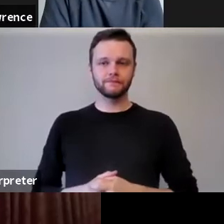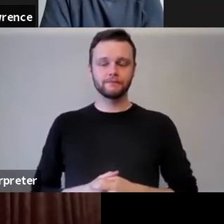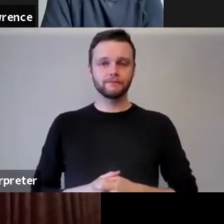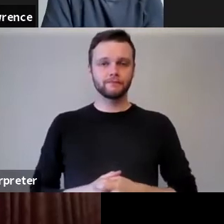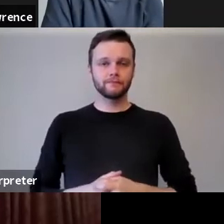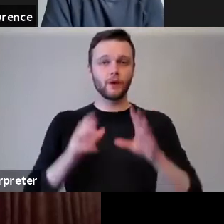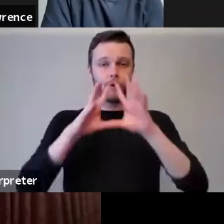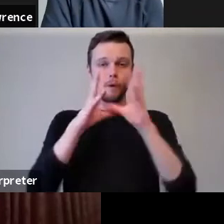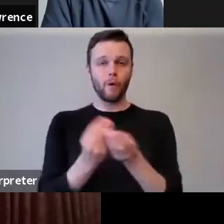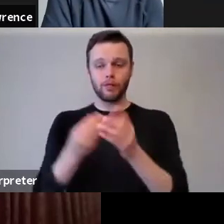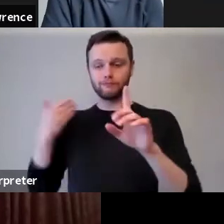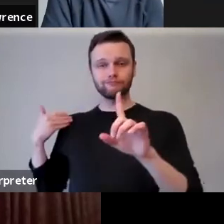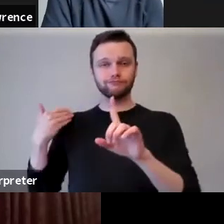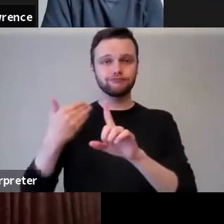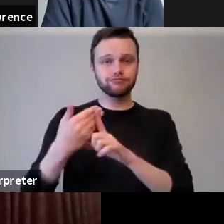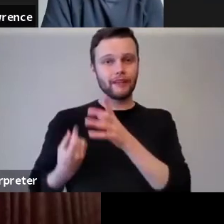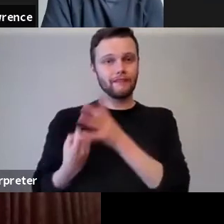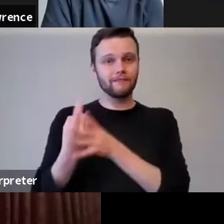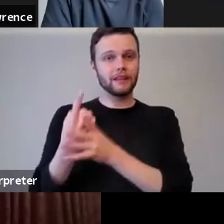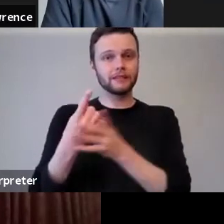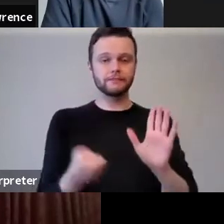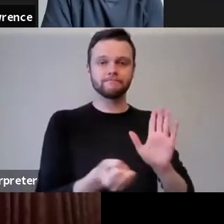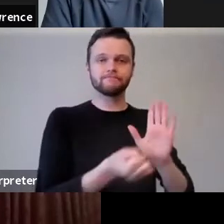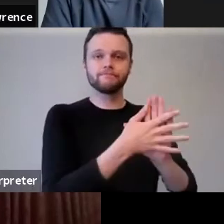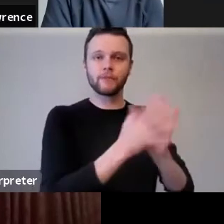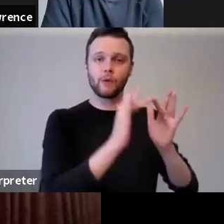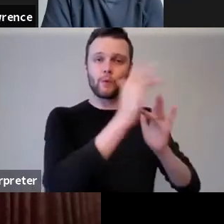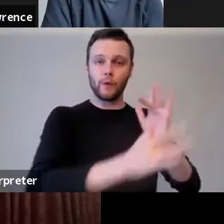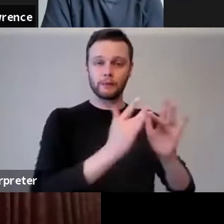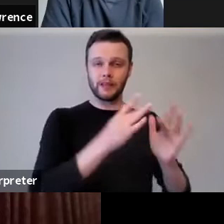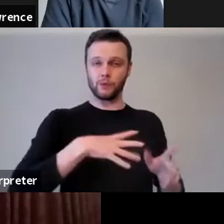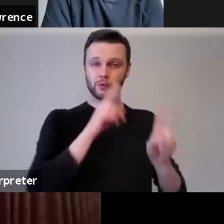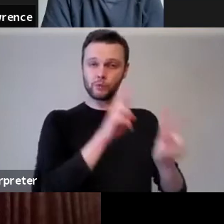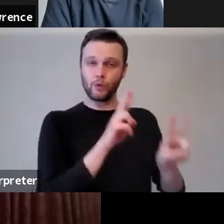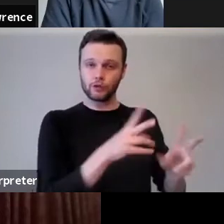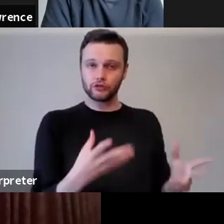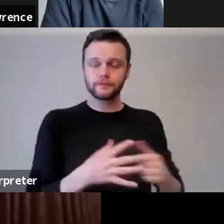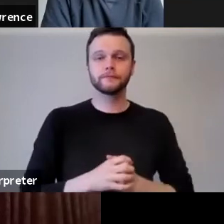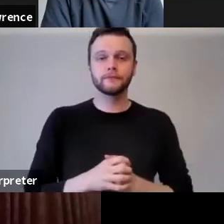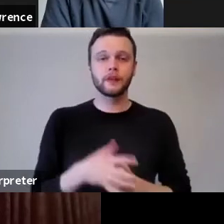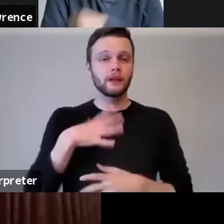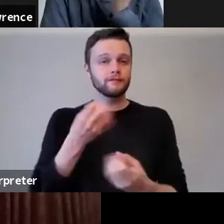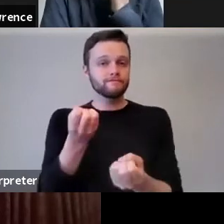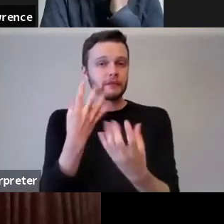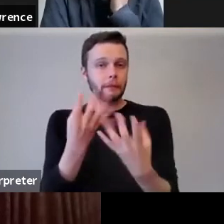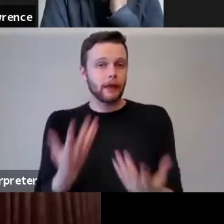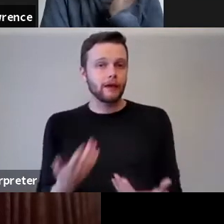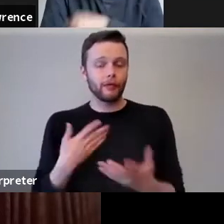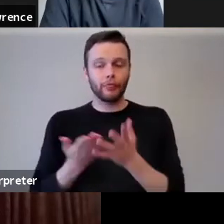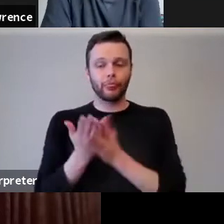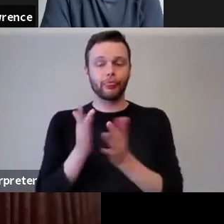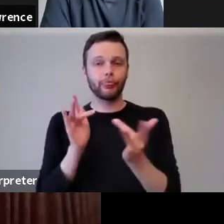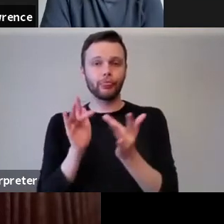previous events have been uploaded to our website if you want to watch them, we'd be interested in your feedback. can contact us on